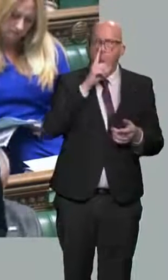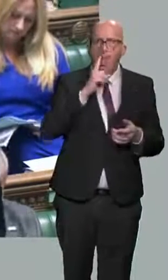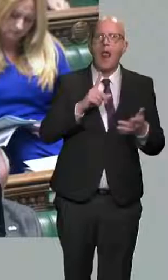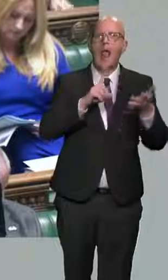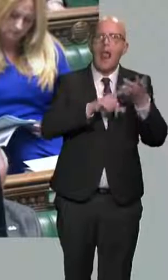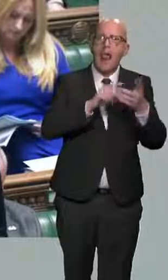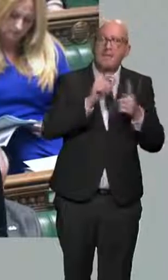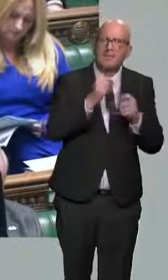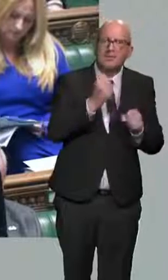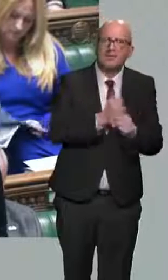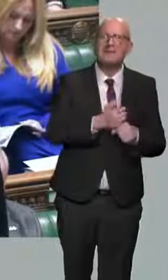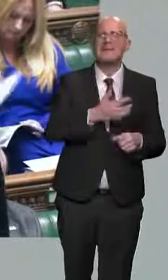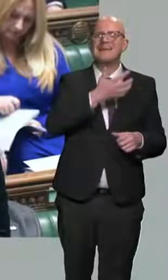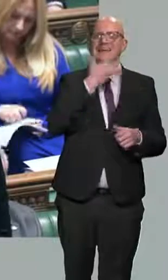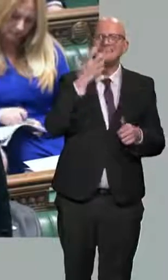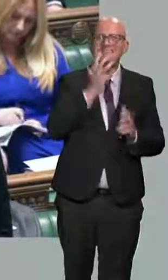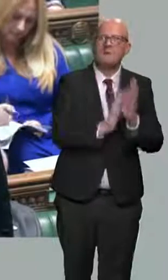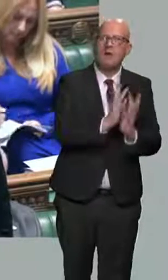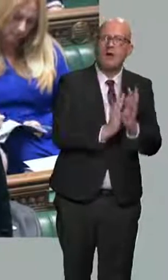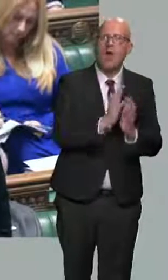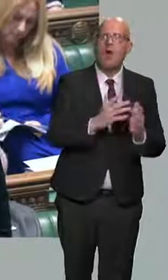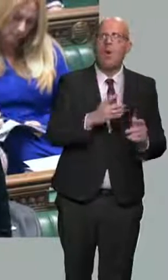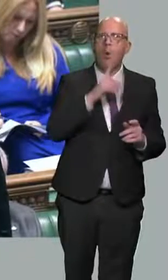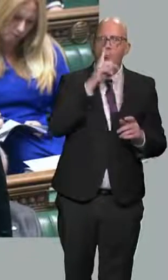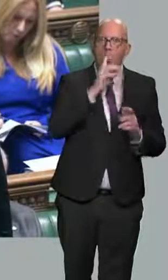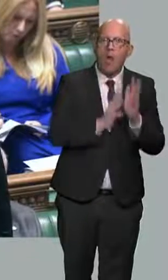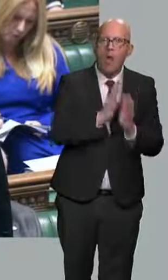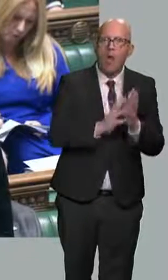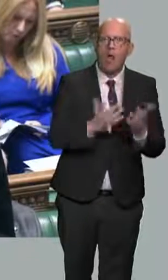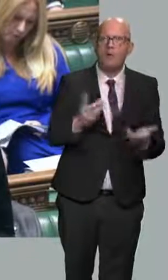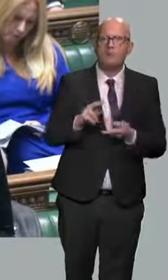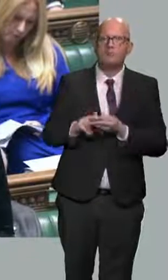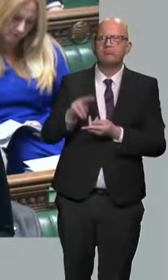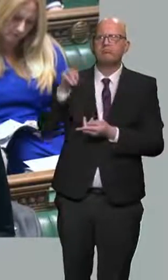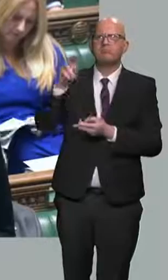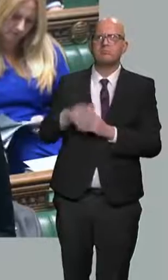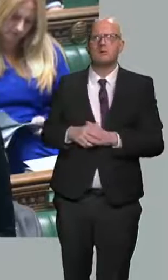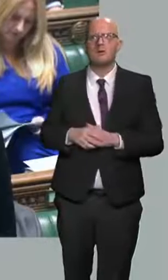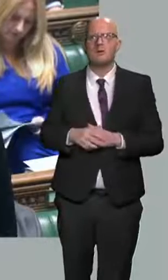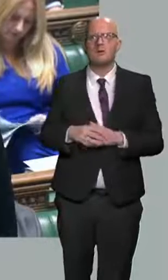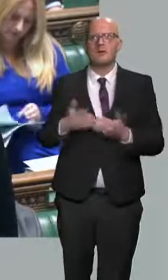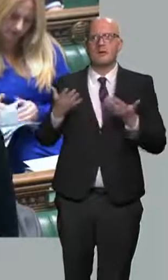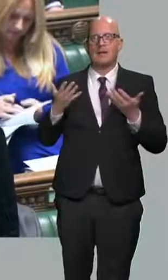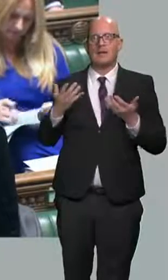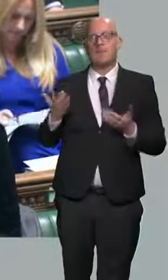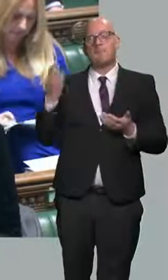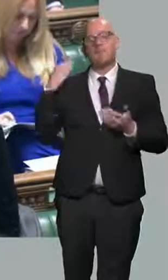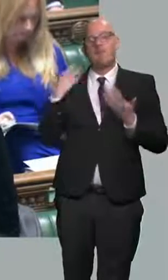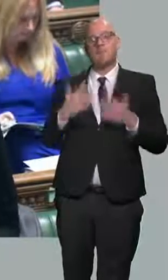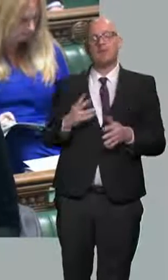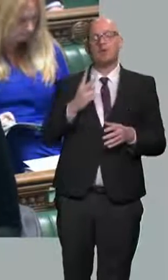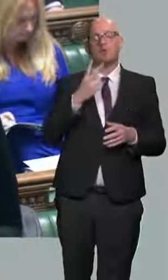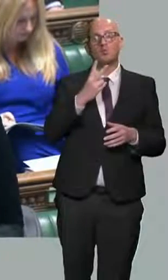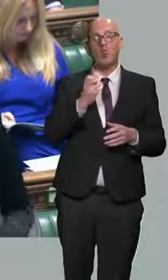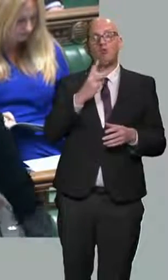Those on heating oil have seen their tank costs for 500 litres in a tank go from £250 to between £600 and